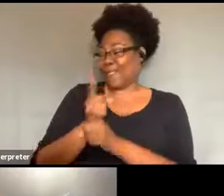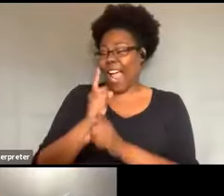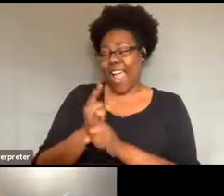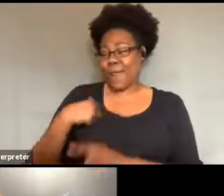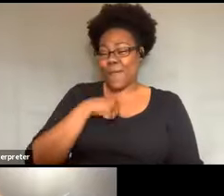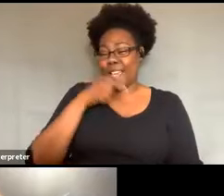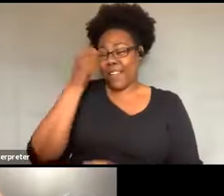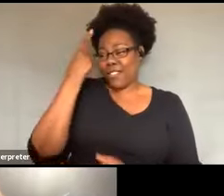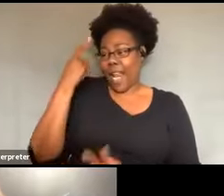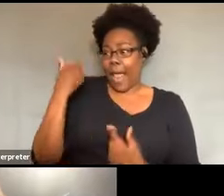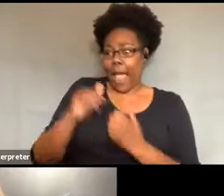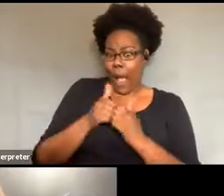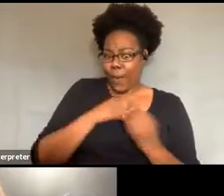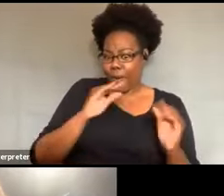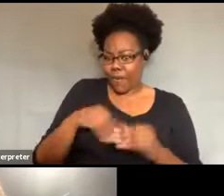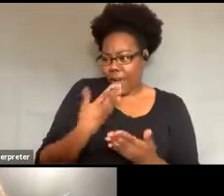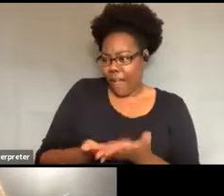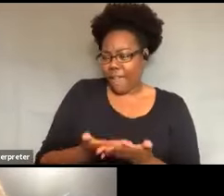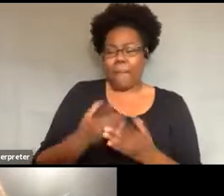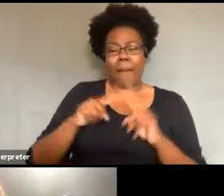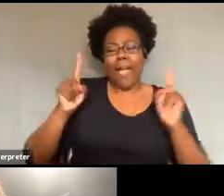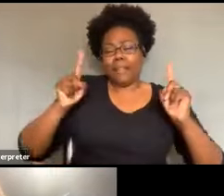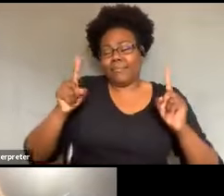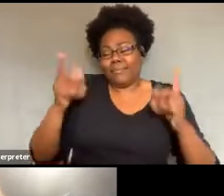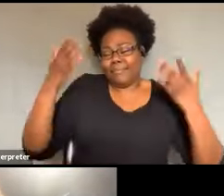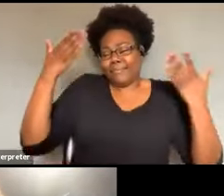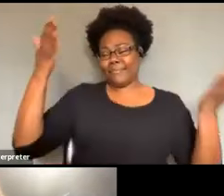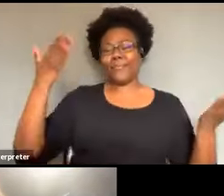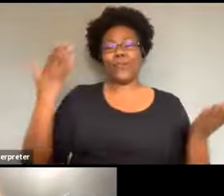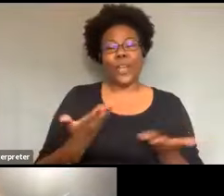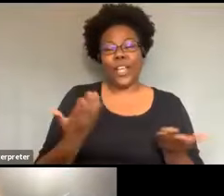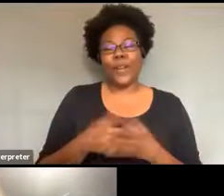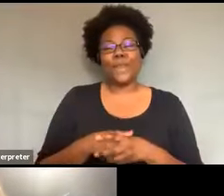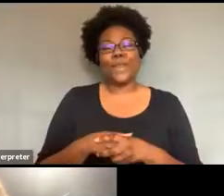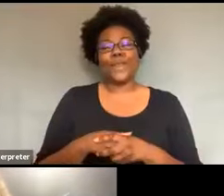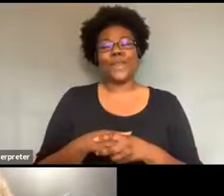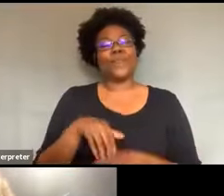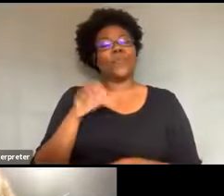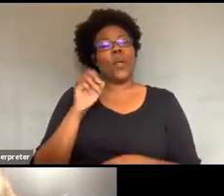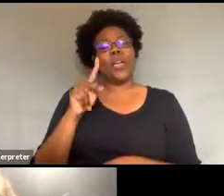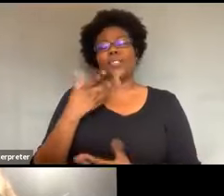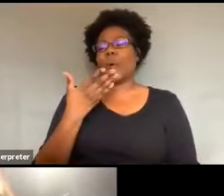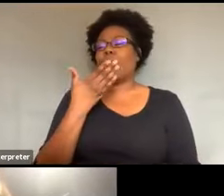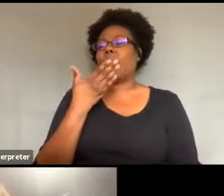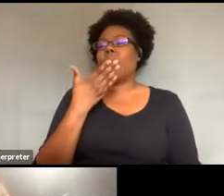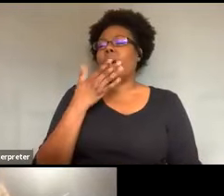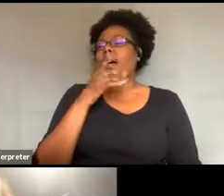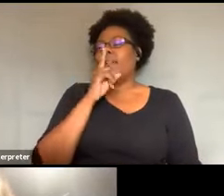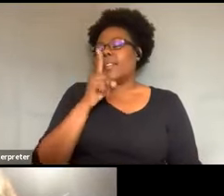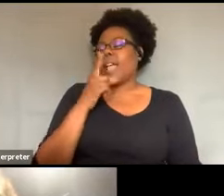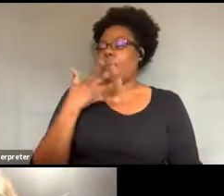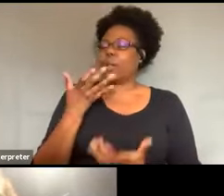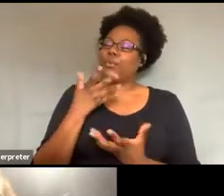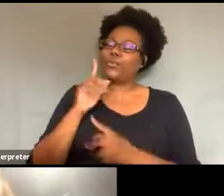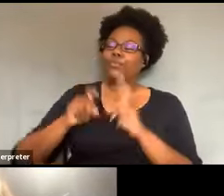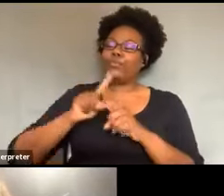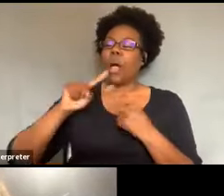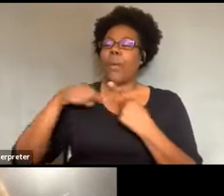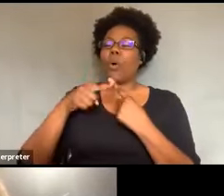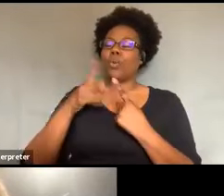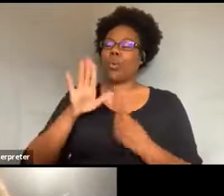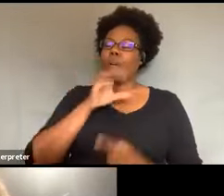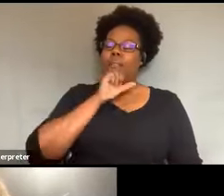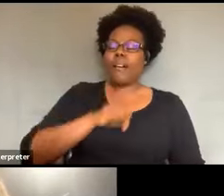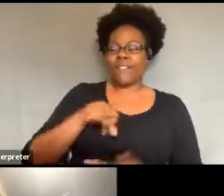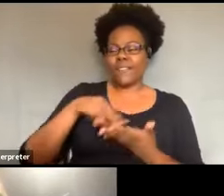but let's talk about that because you talked about Chicago being like a real hub for culture, um, and also your love of dance. So let's, let's kind of break that